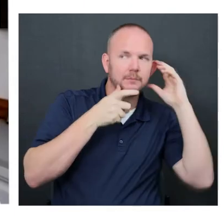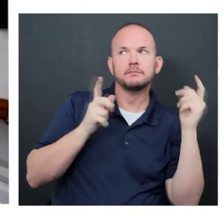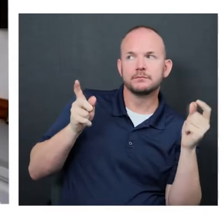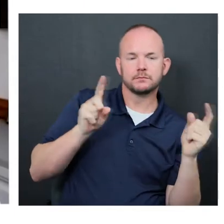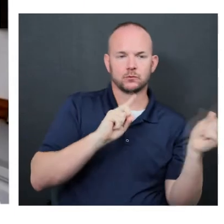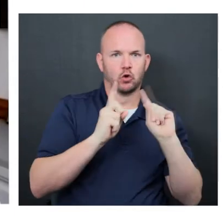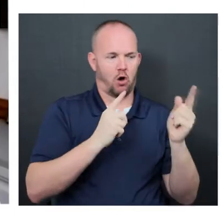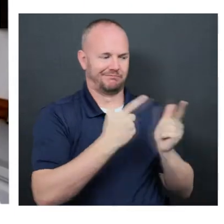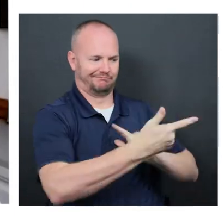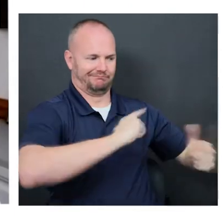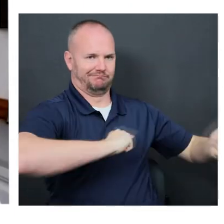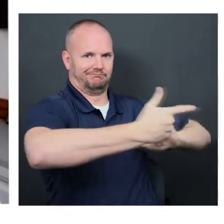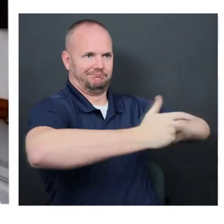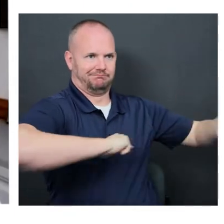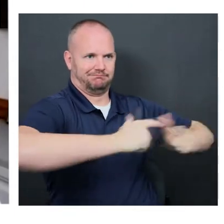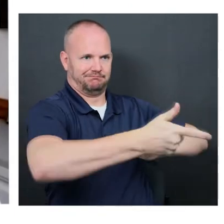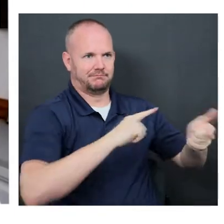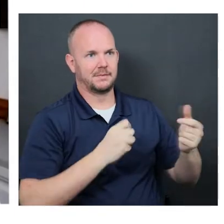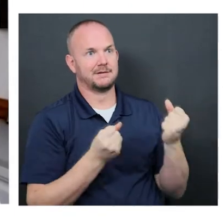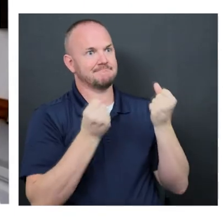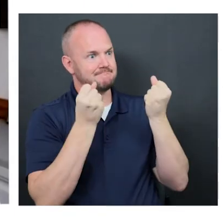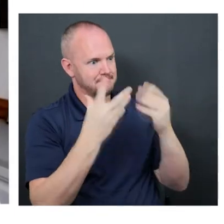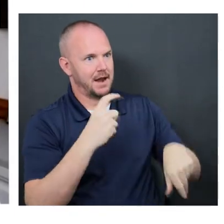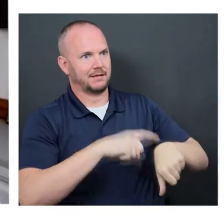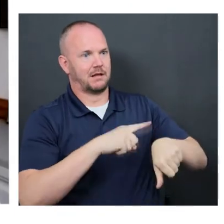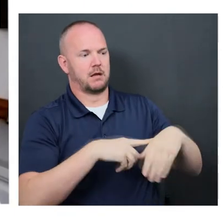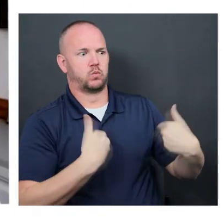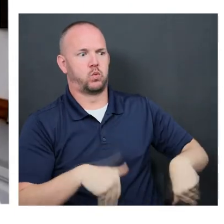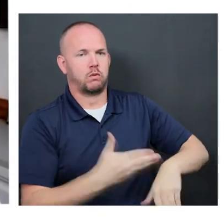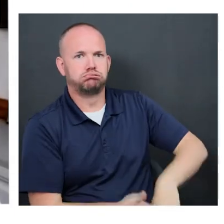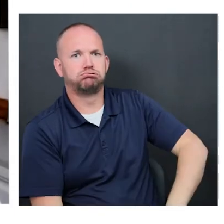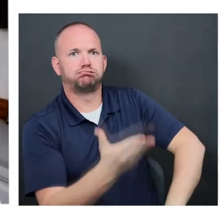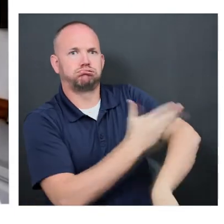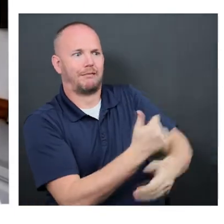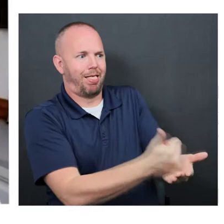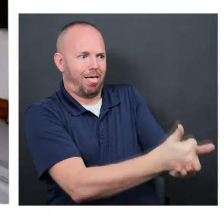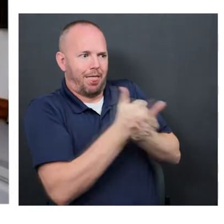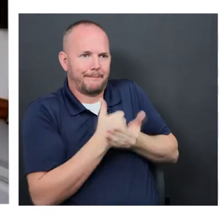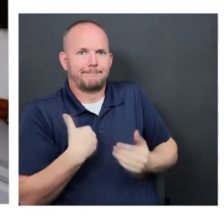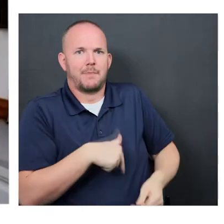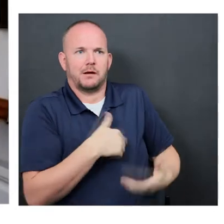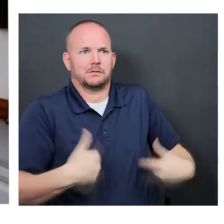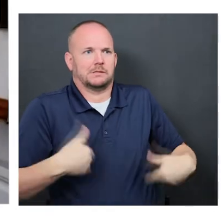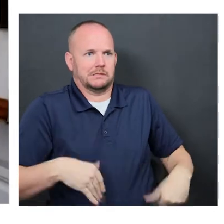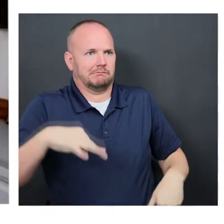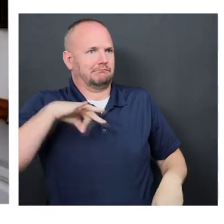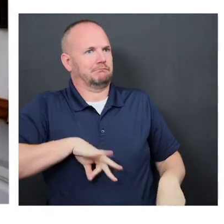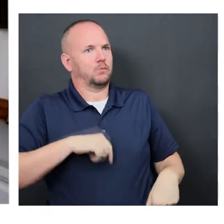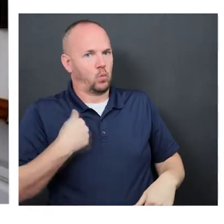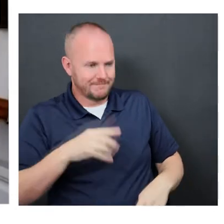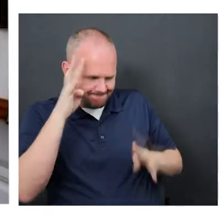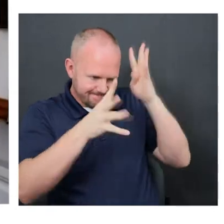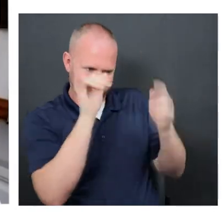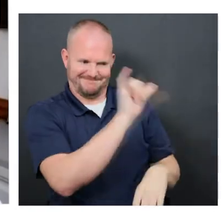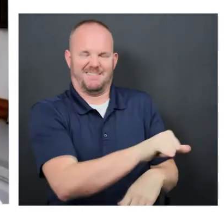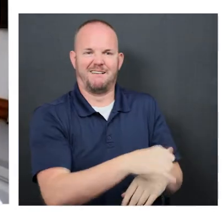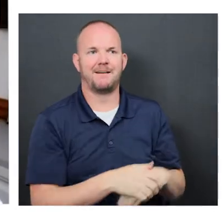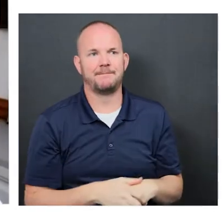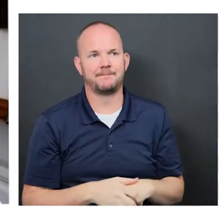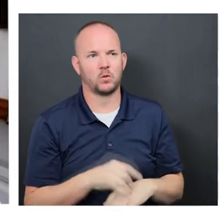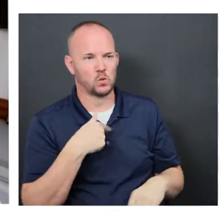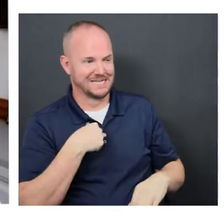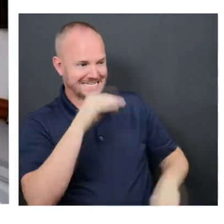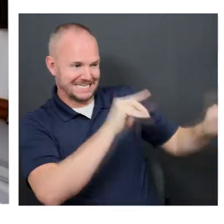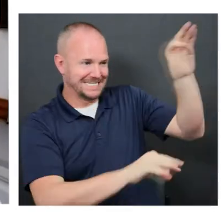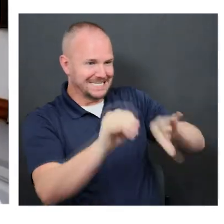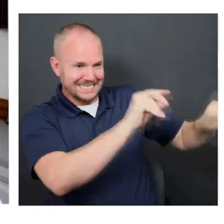And on several instances that helped us greatly. So that was one of the innovative things we did. You know, we moved staff 24